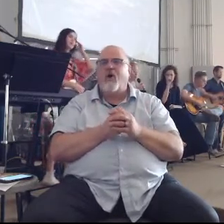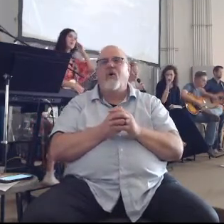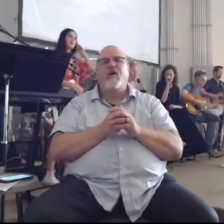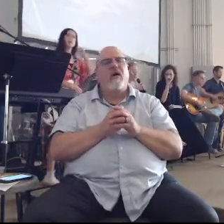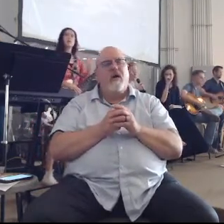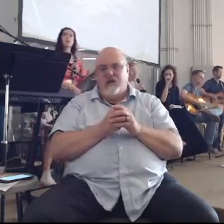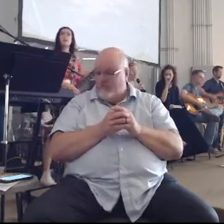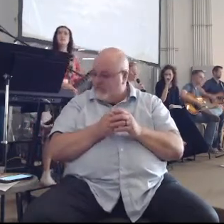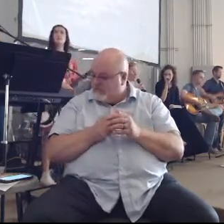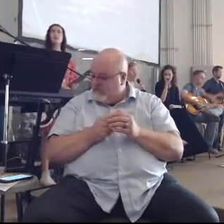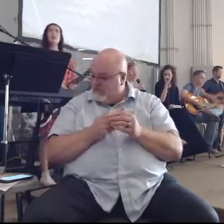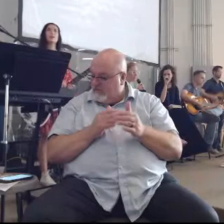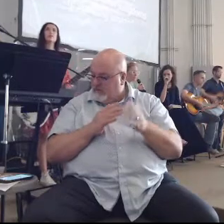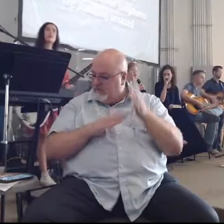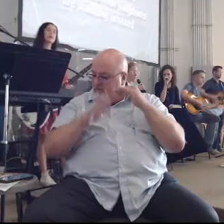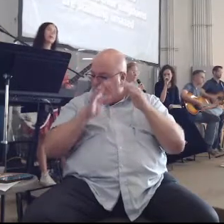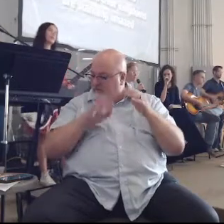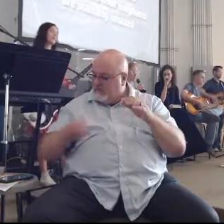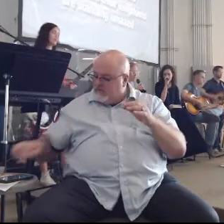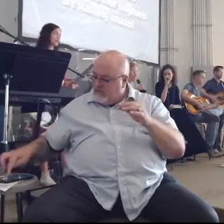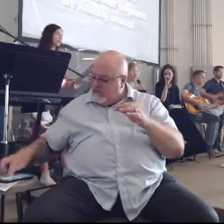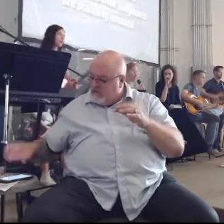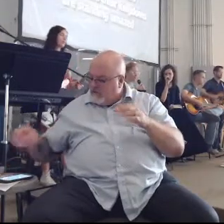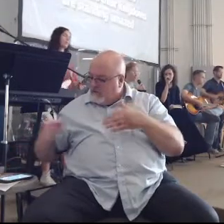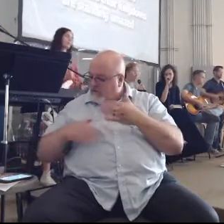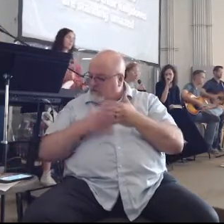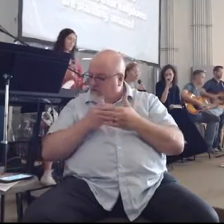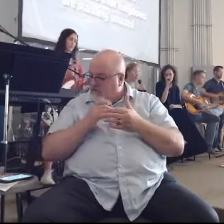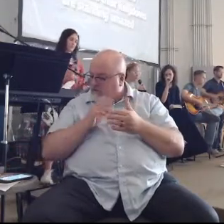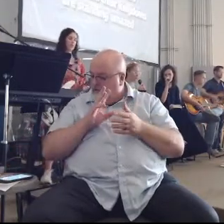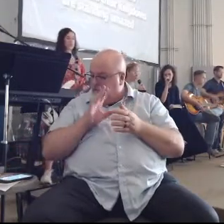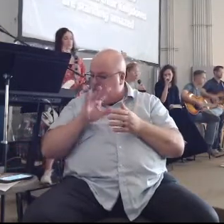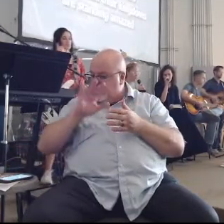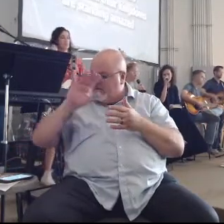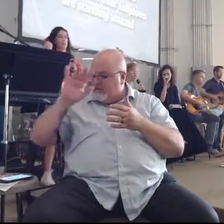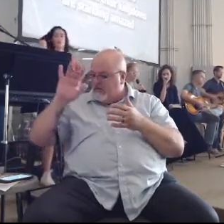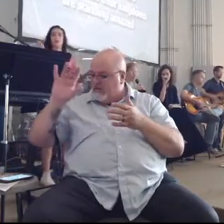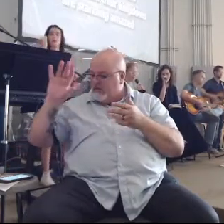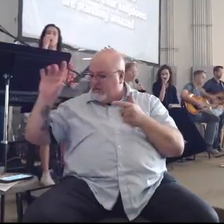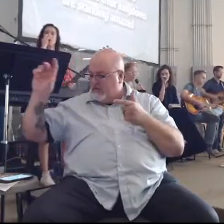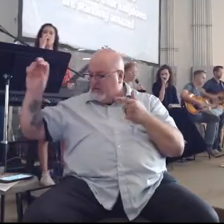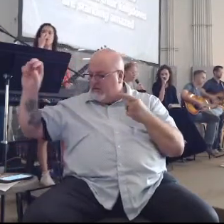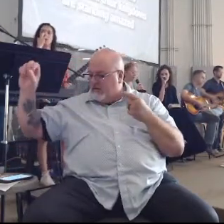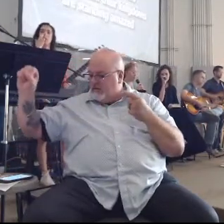heaven heaven heaven heaven traveling in all of wonders